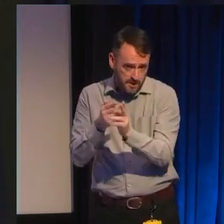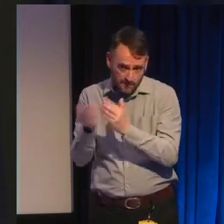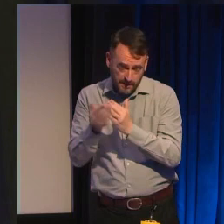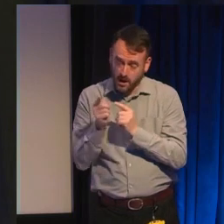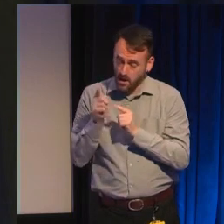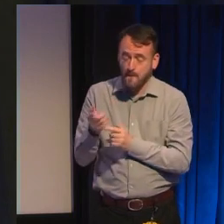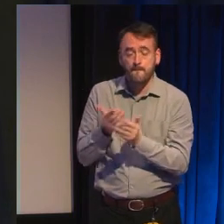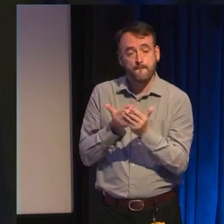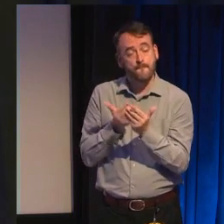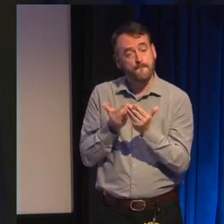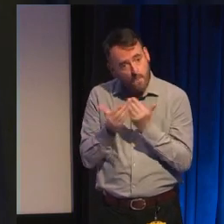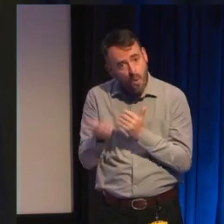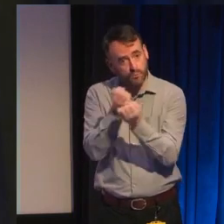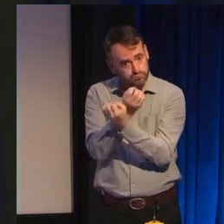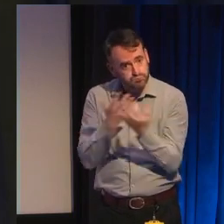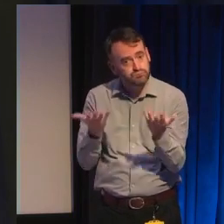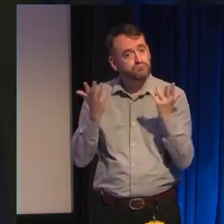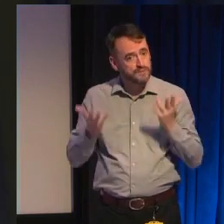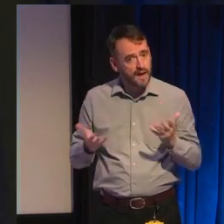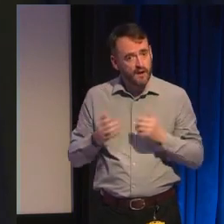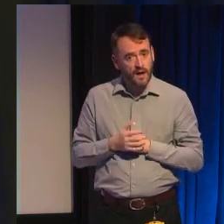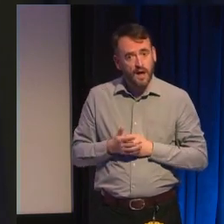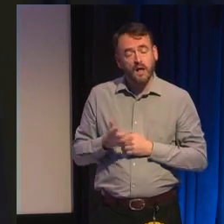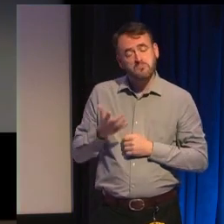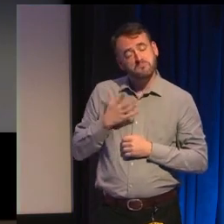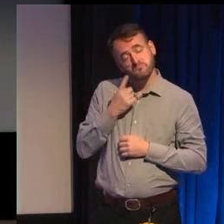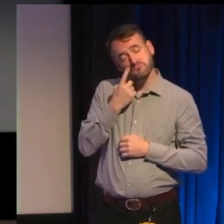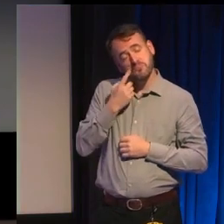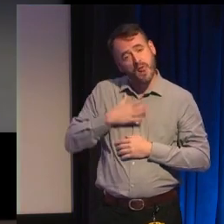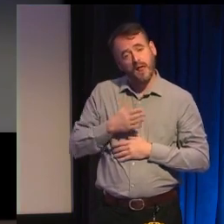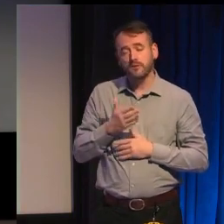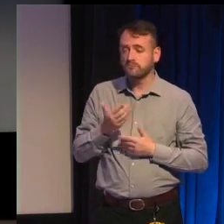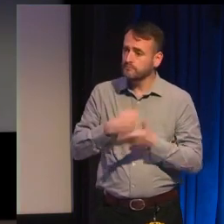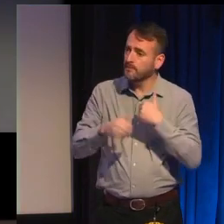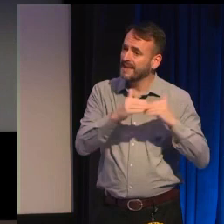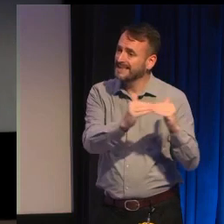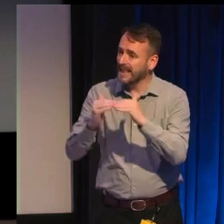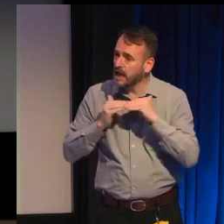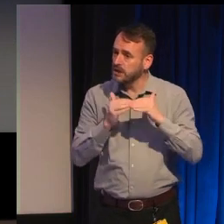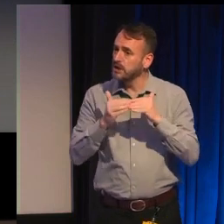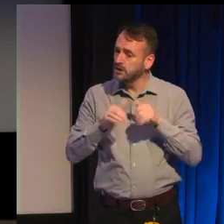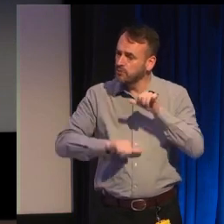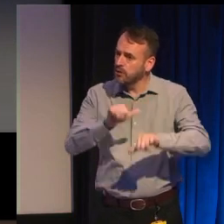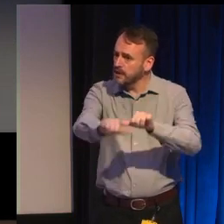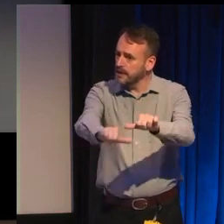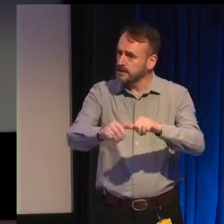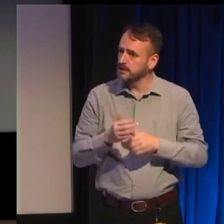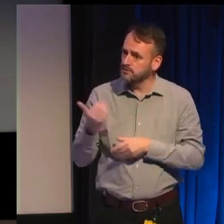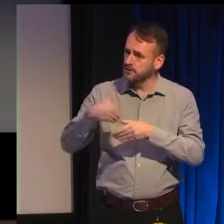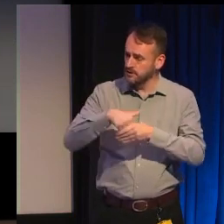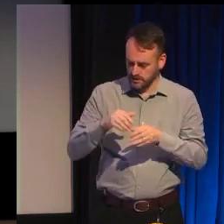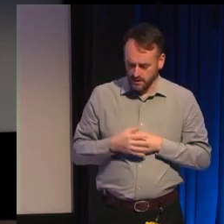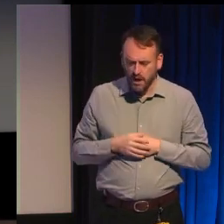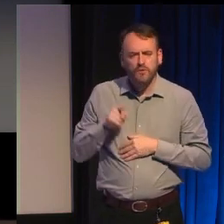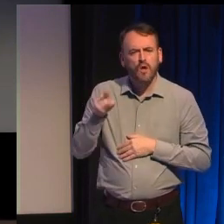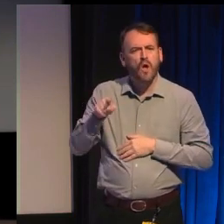development as well that's what I'd like to see happen so you can find diversity editors specializing in